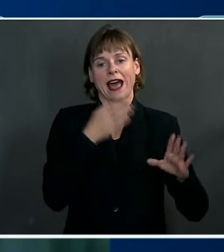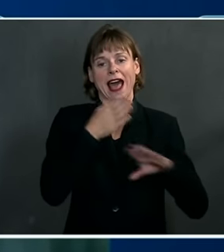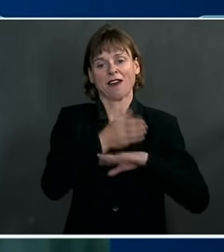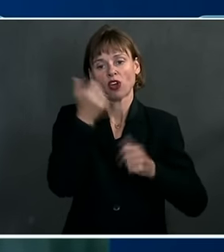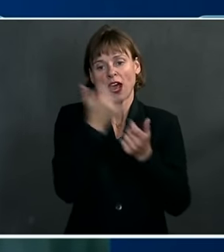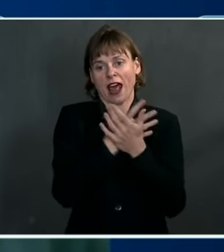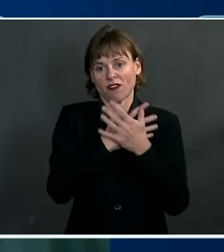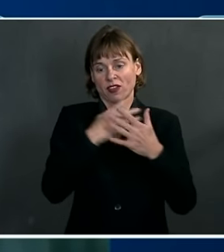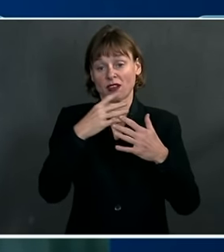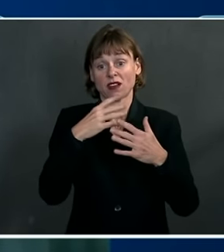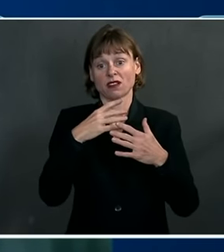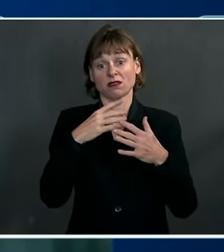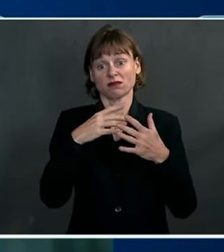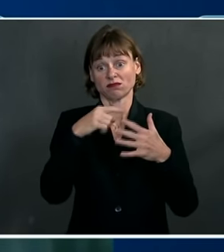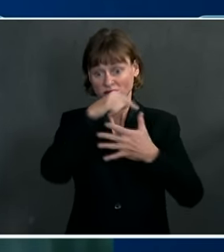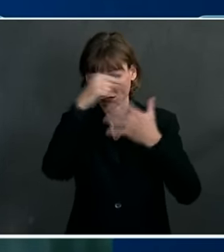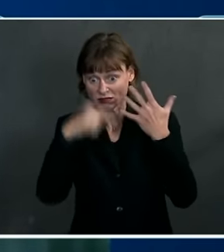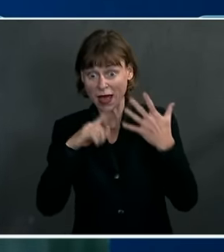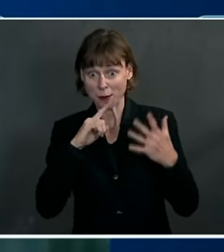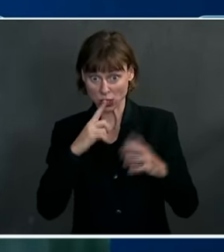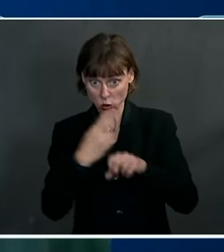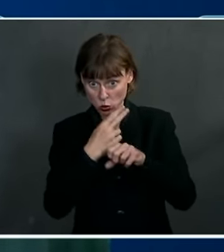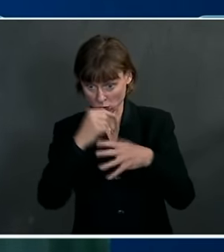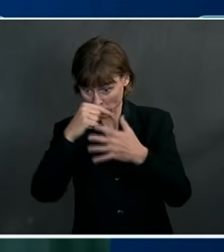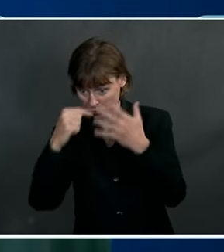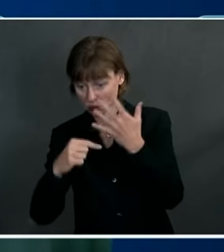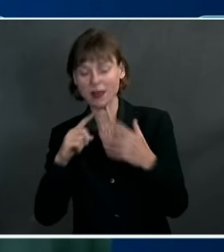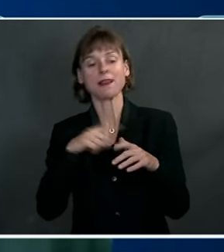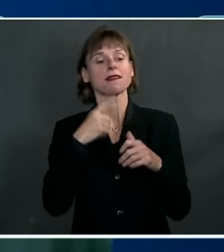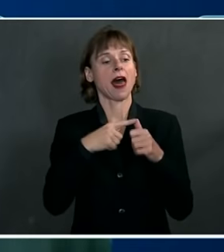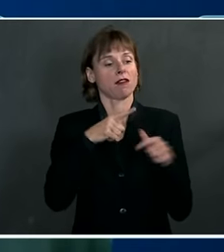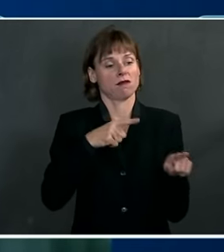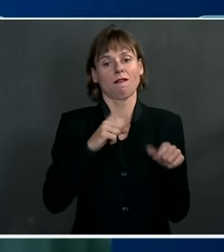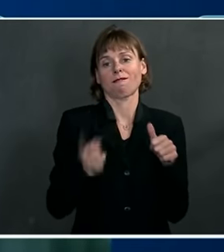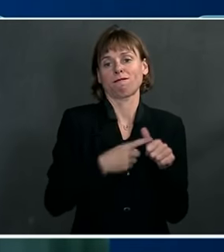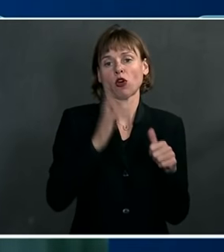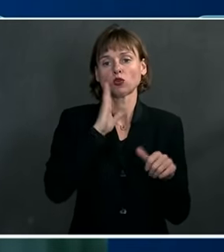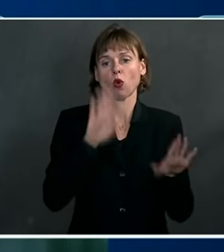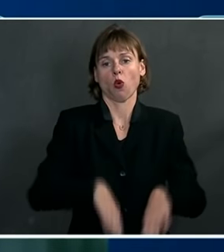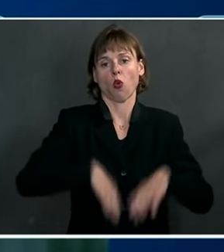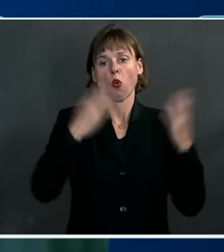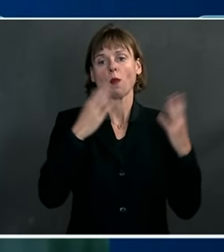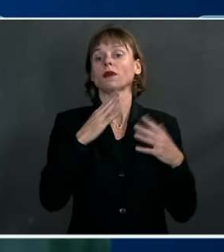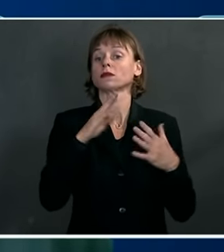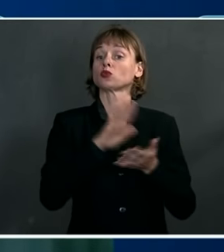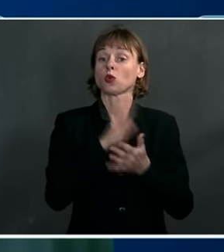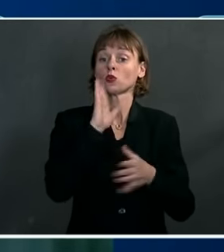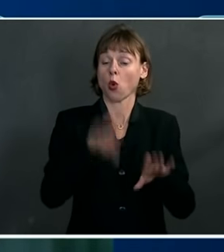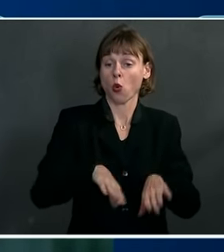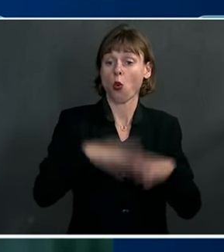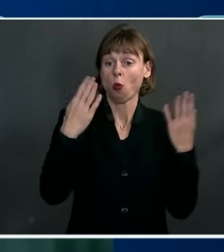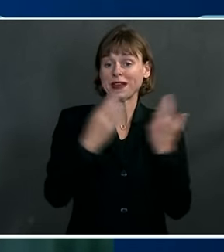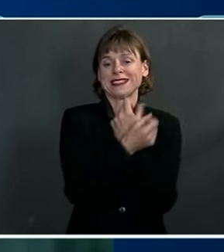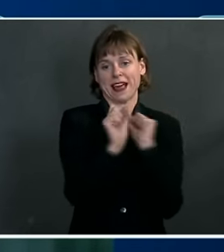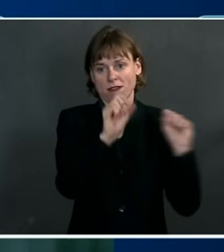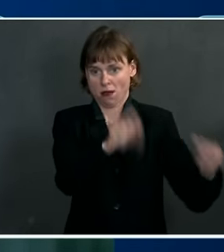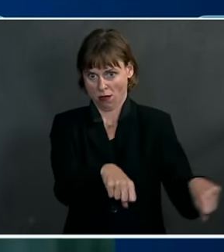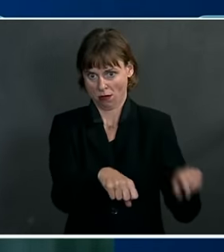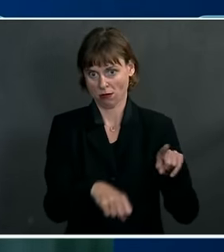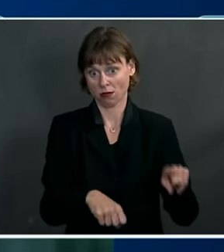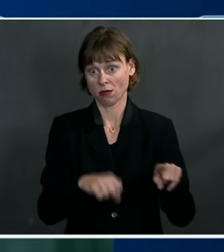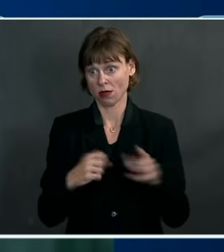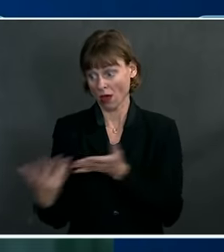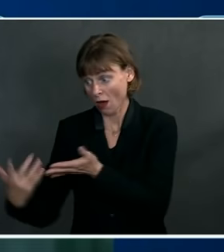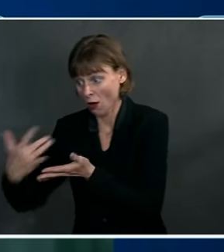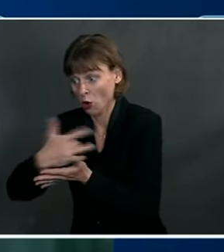have measures have been employed and the first to reopen when they can do so safely. Accumulating data suggests